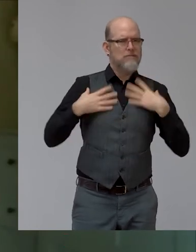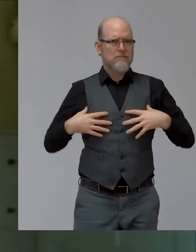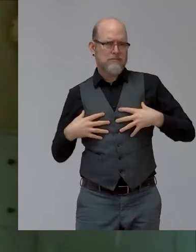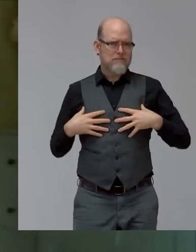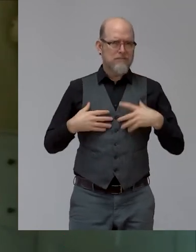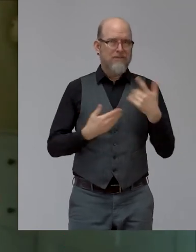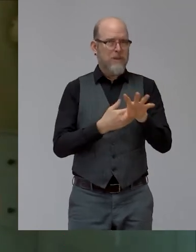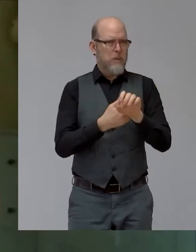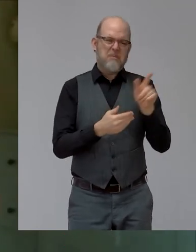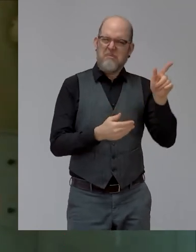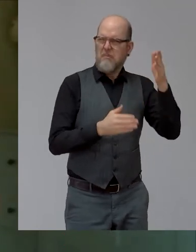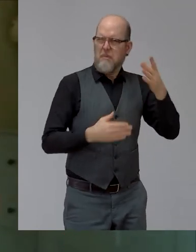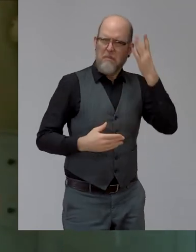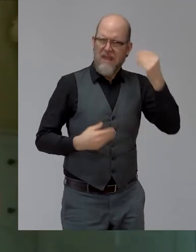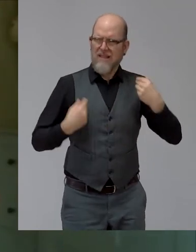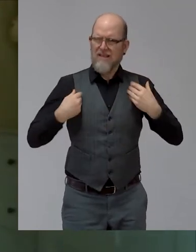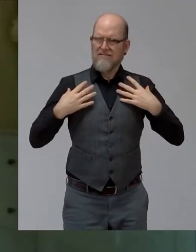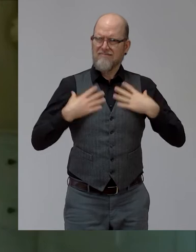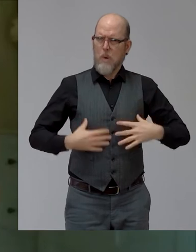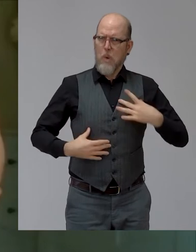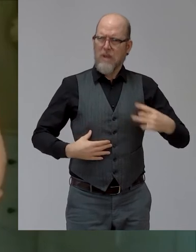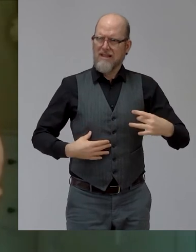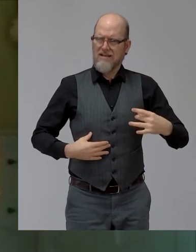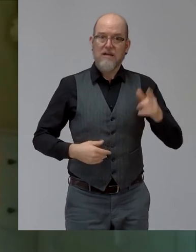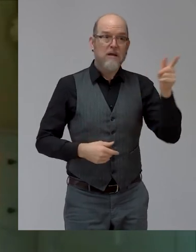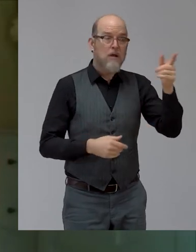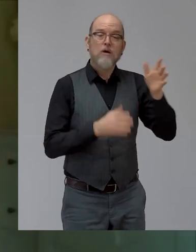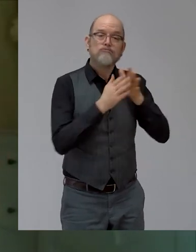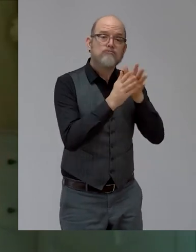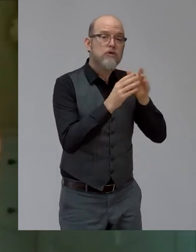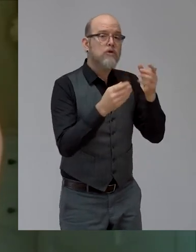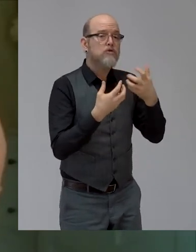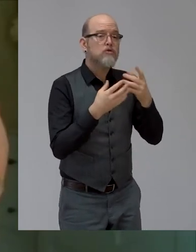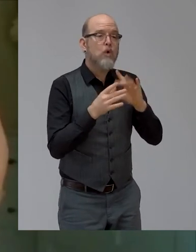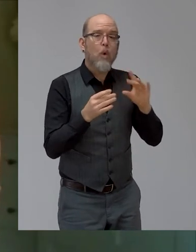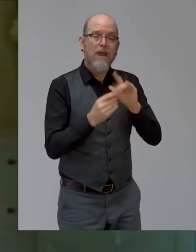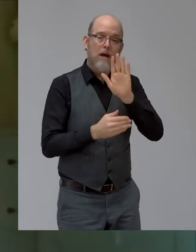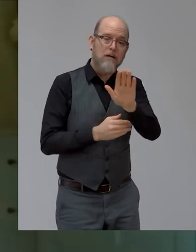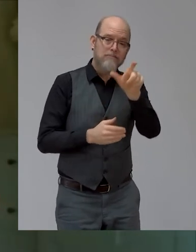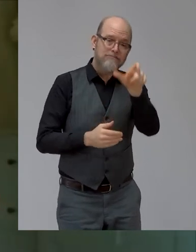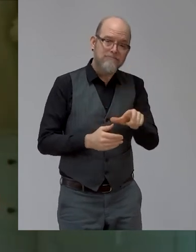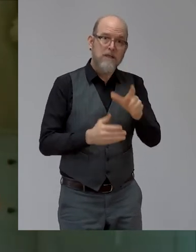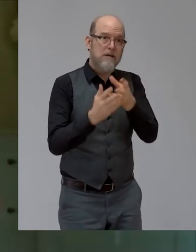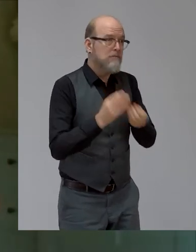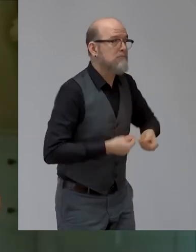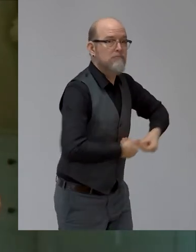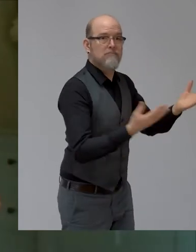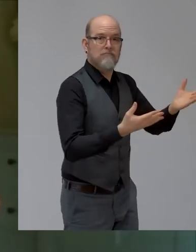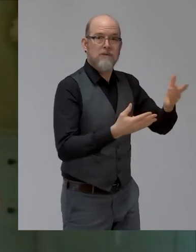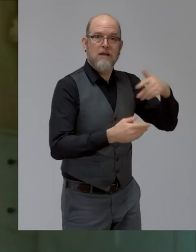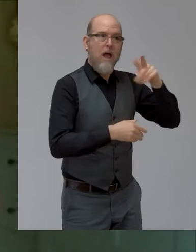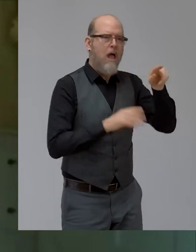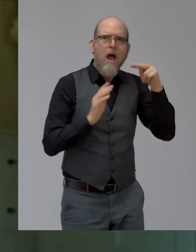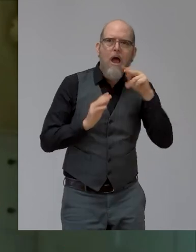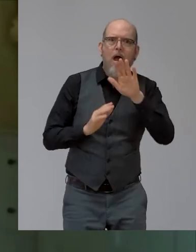being rescued and so on. And, you know, what had upset me, you know, the kids going back to my kids being shocked